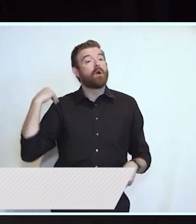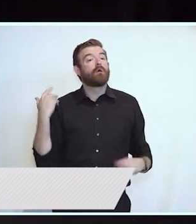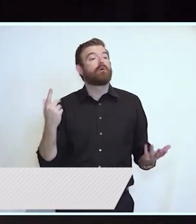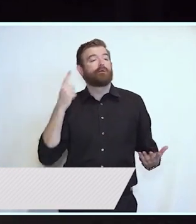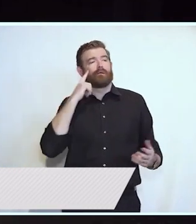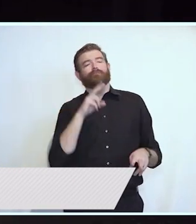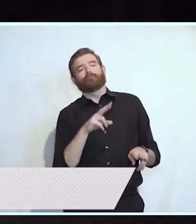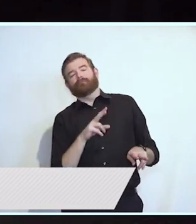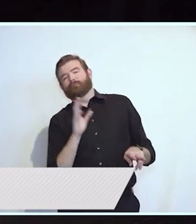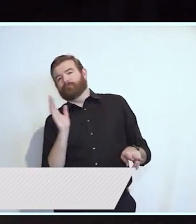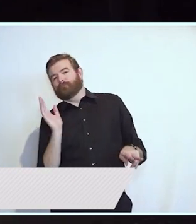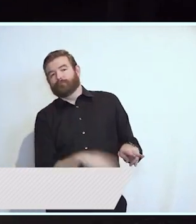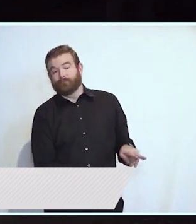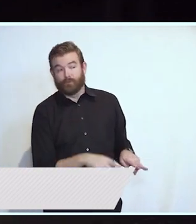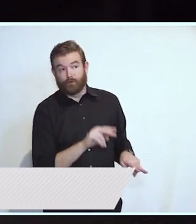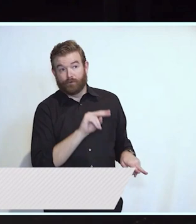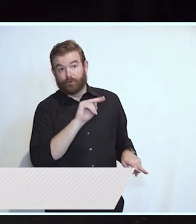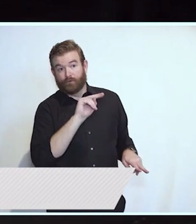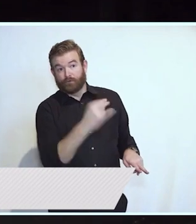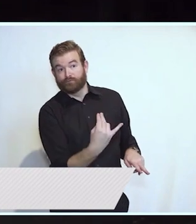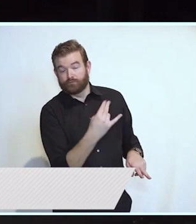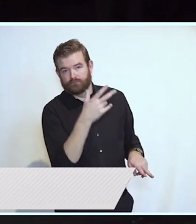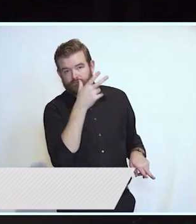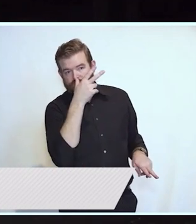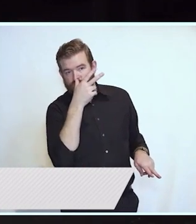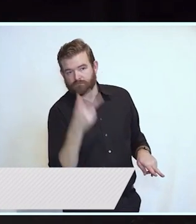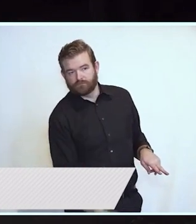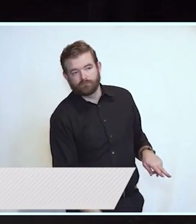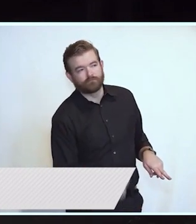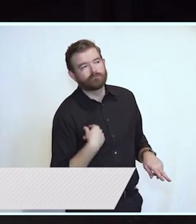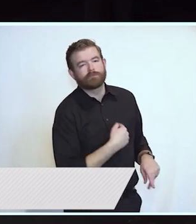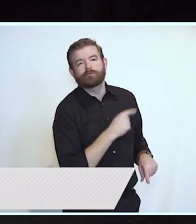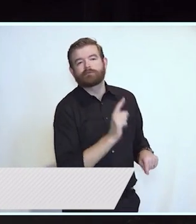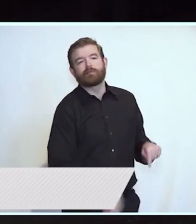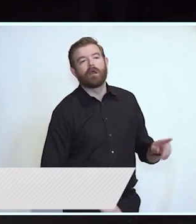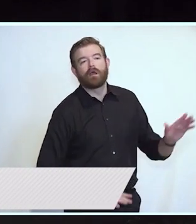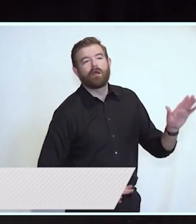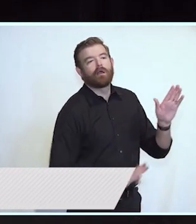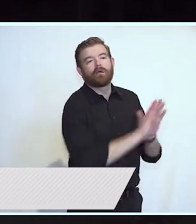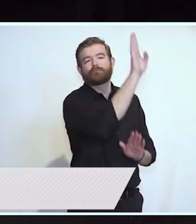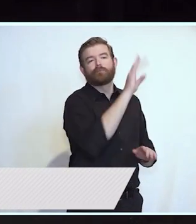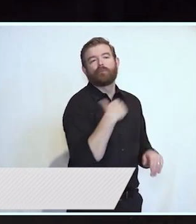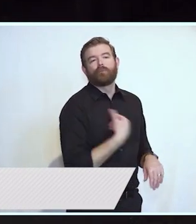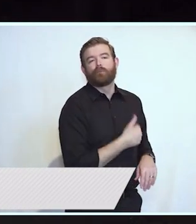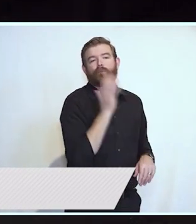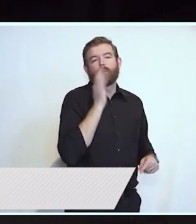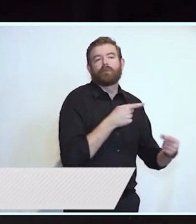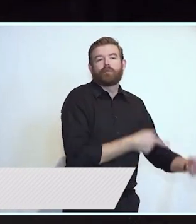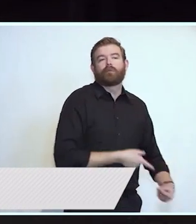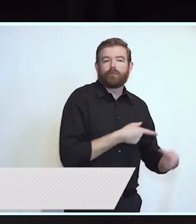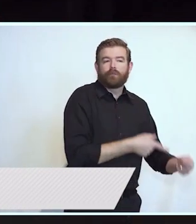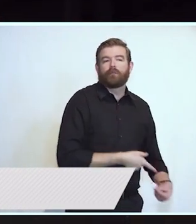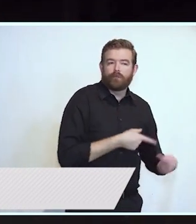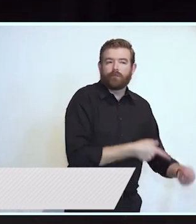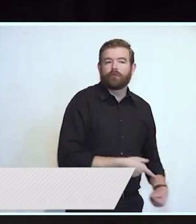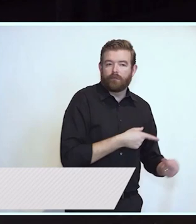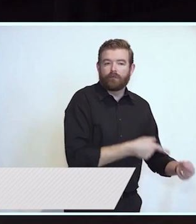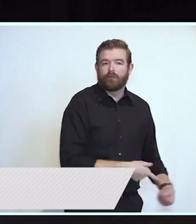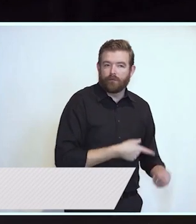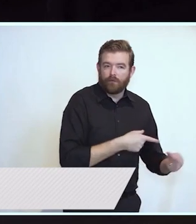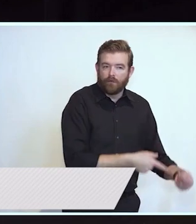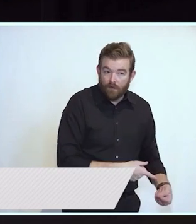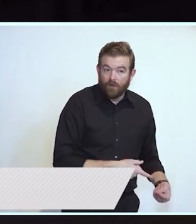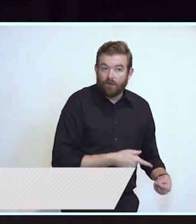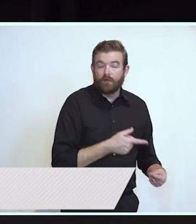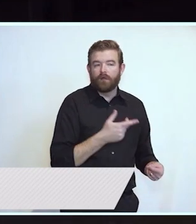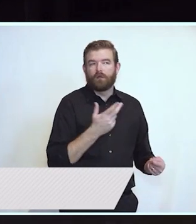and out of the hole that prior administrations and legislatures had dug our pension system into. This not only hurt our hard